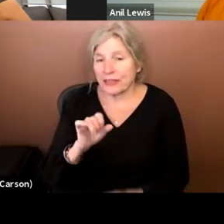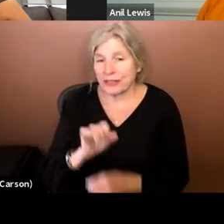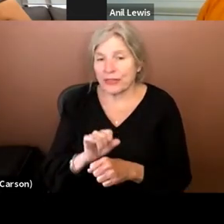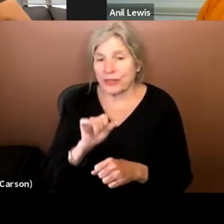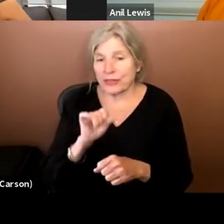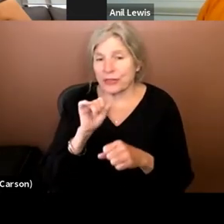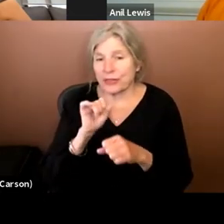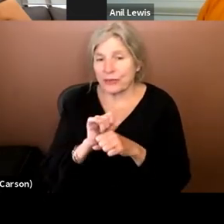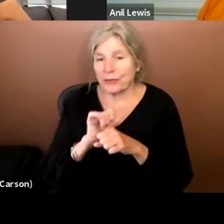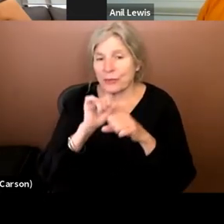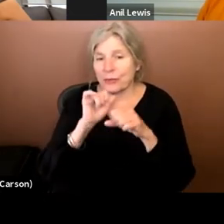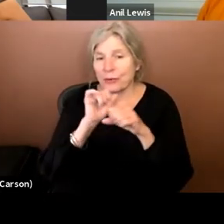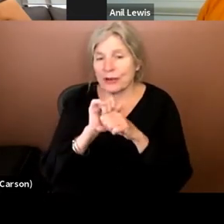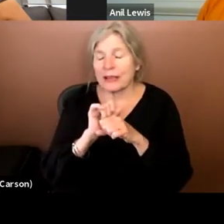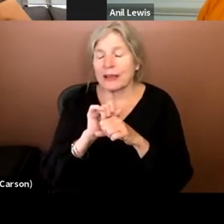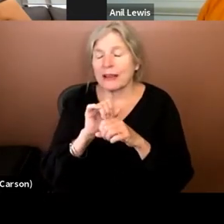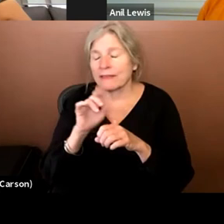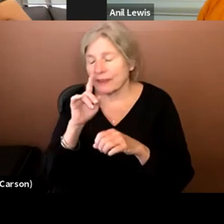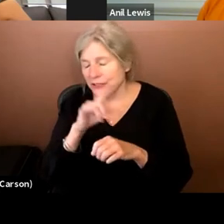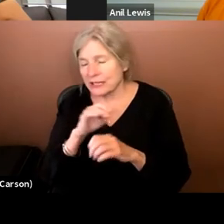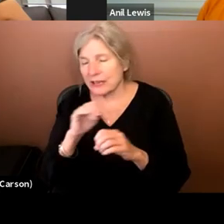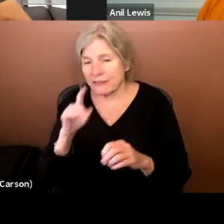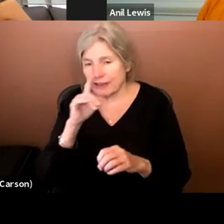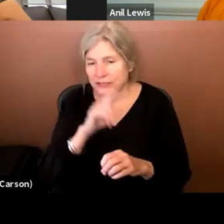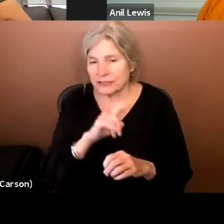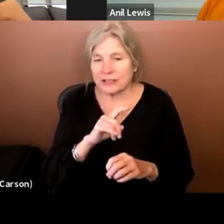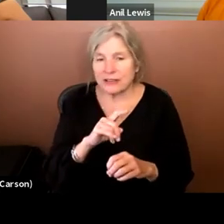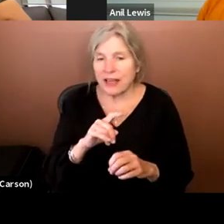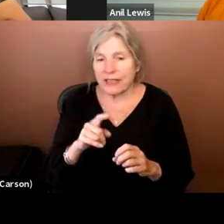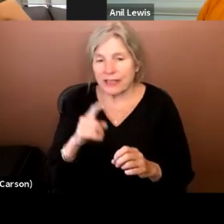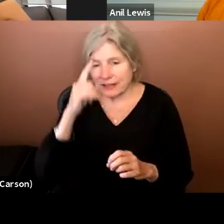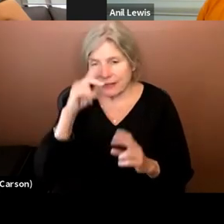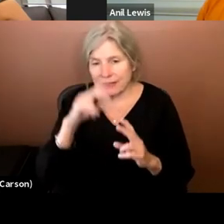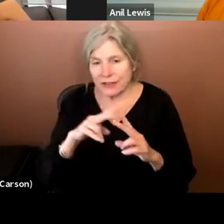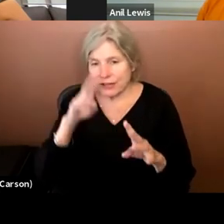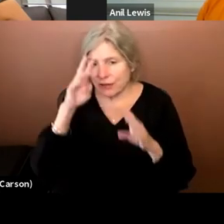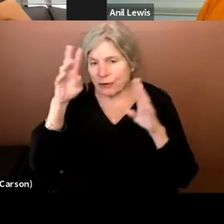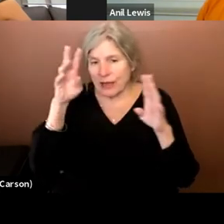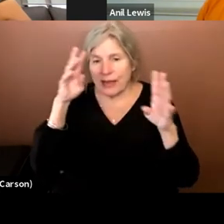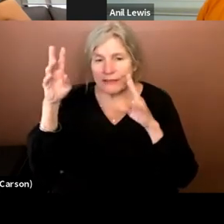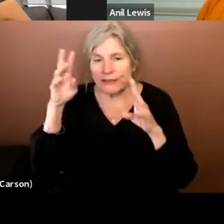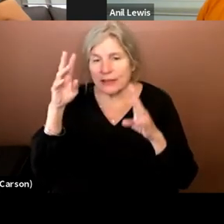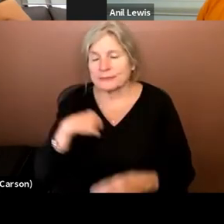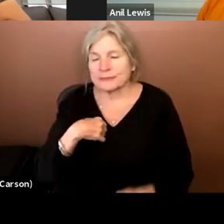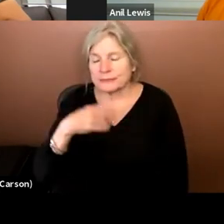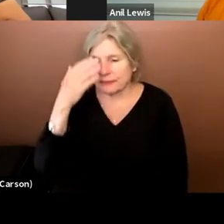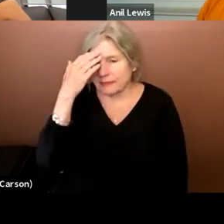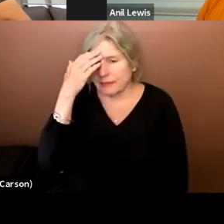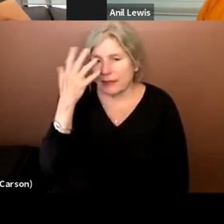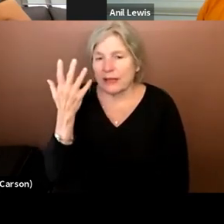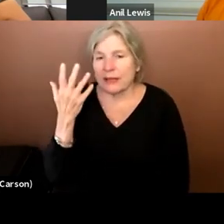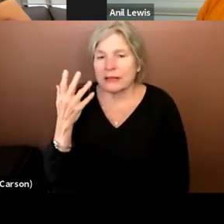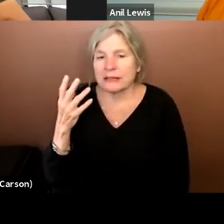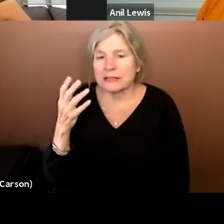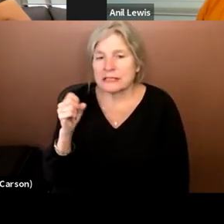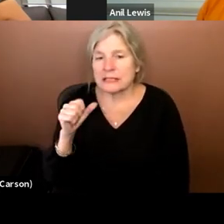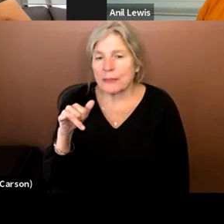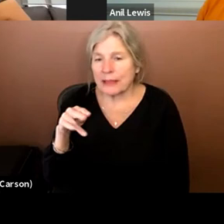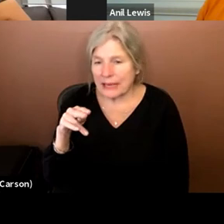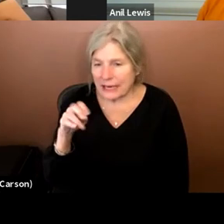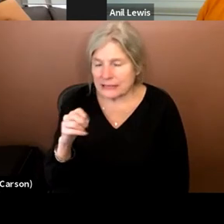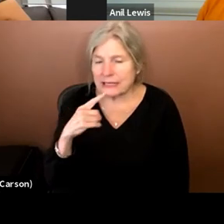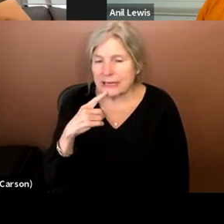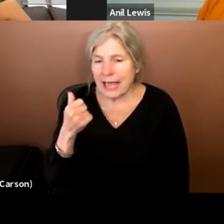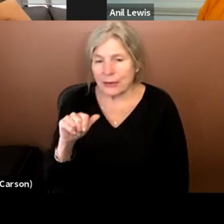in fiction, nonfiction, I just find it extremely creative. And, um, I know that, uh, Sabine said